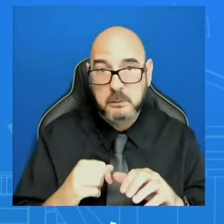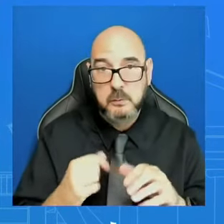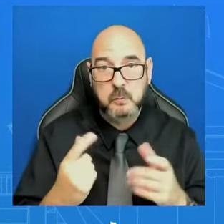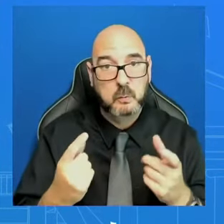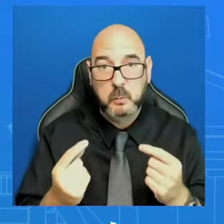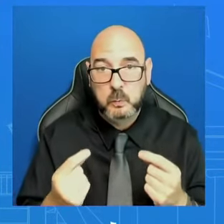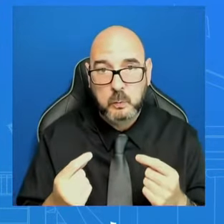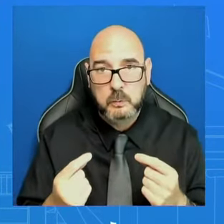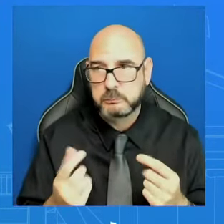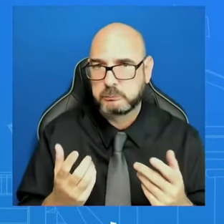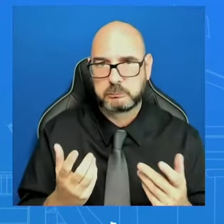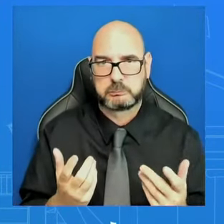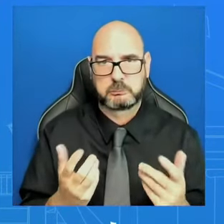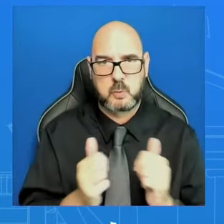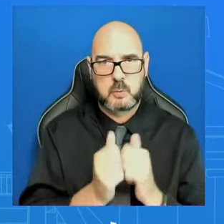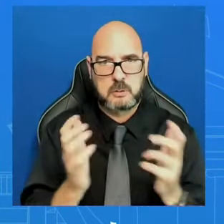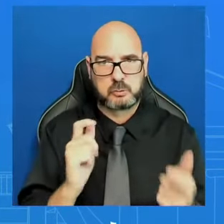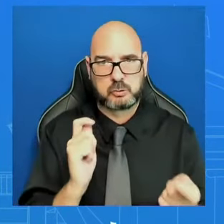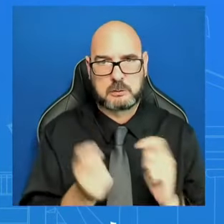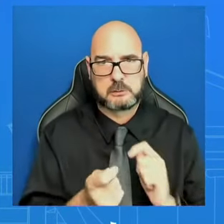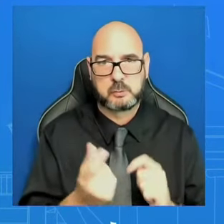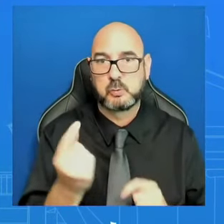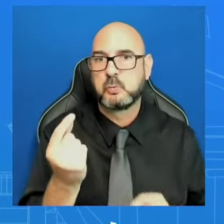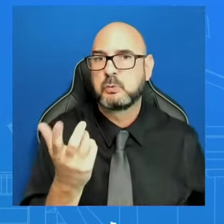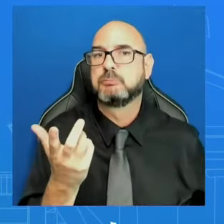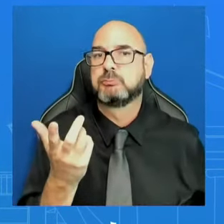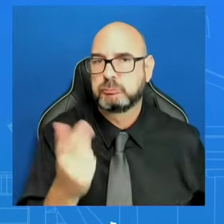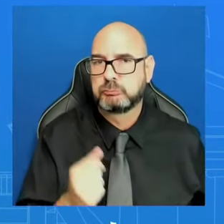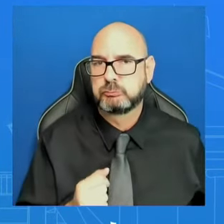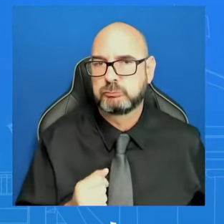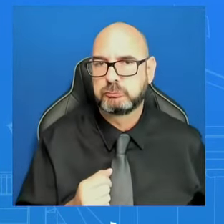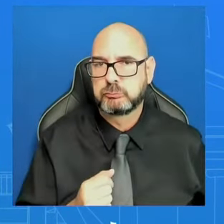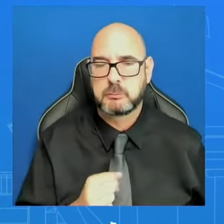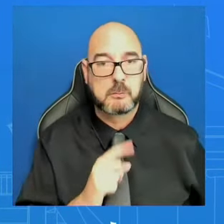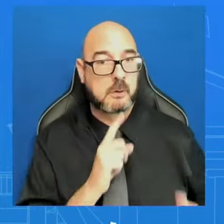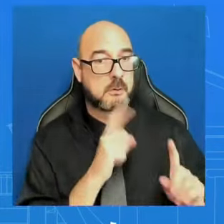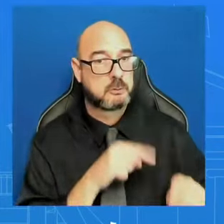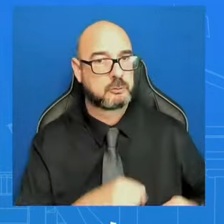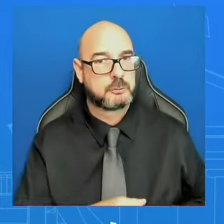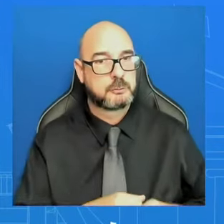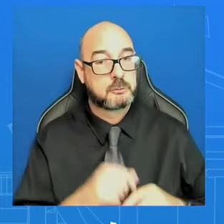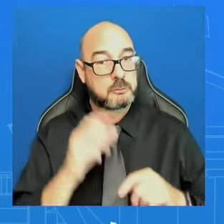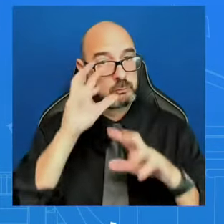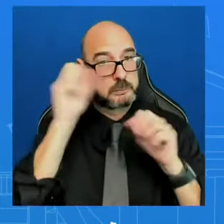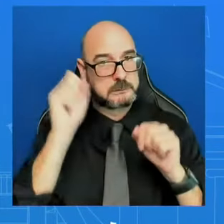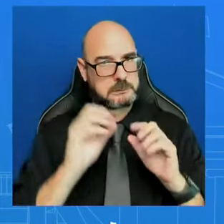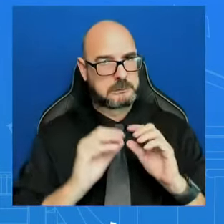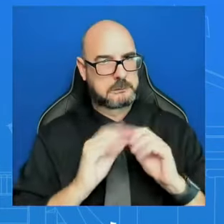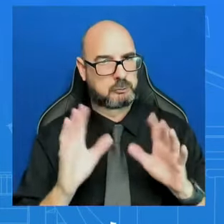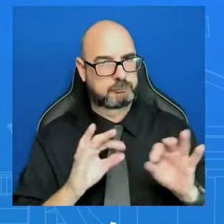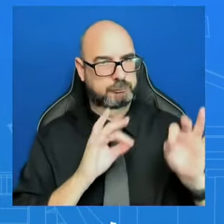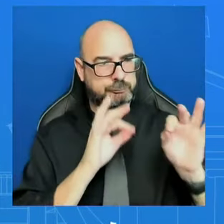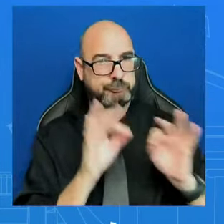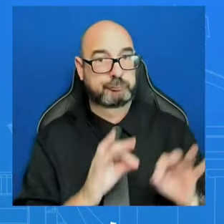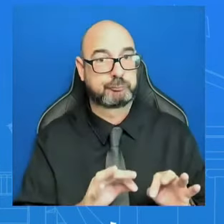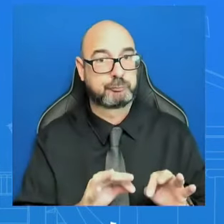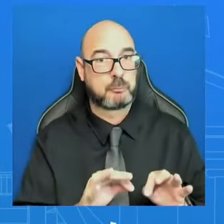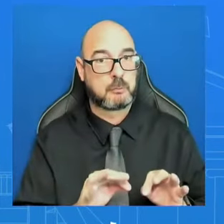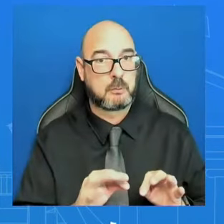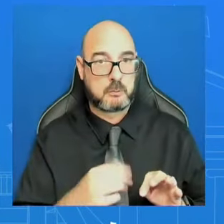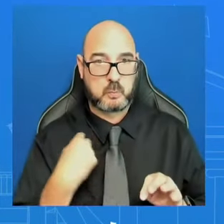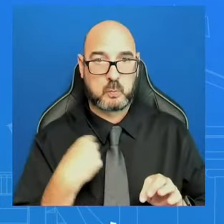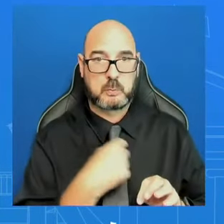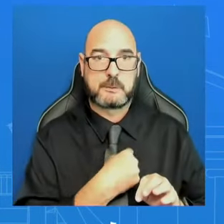changes? The president made it clear that our policies with respect to Gaza will be dependent upon our assessment